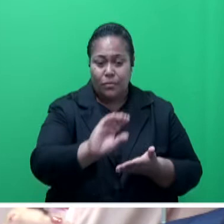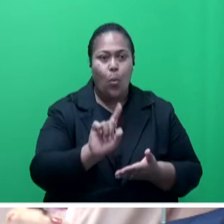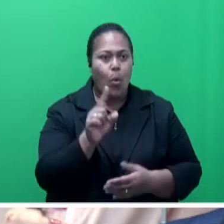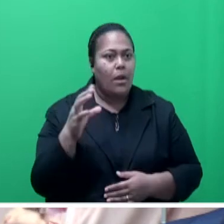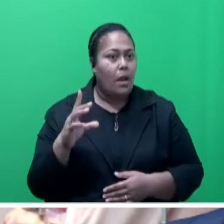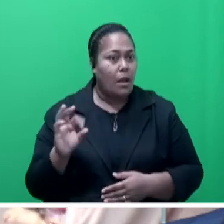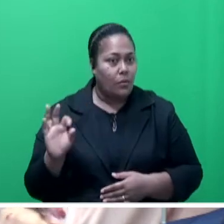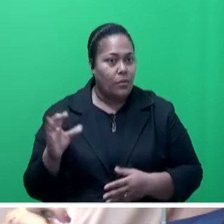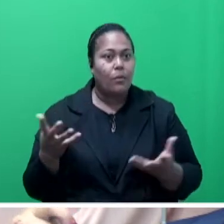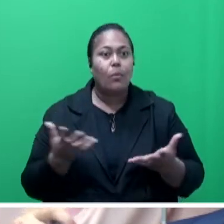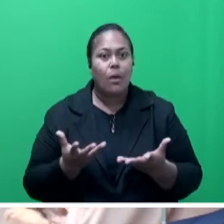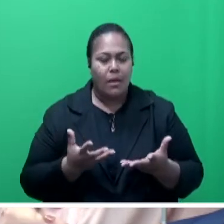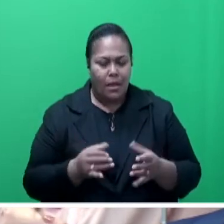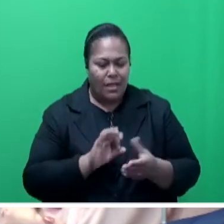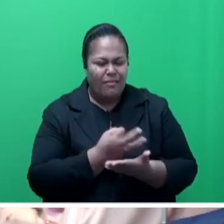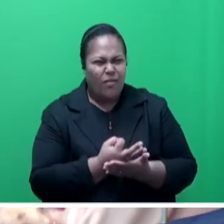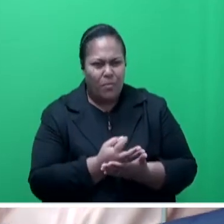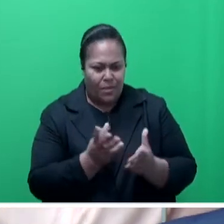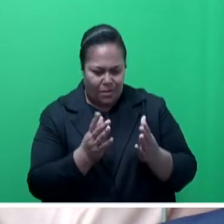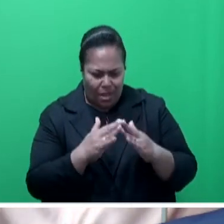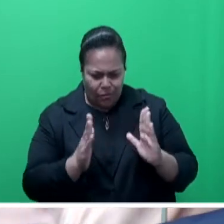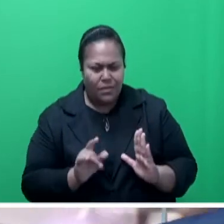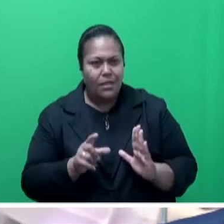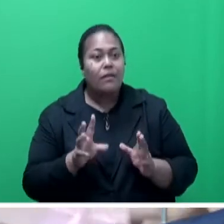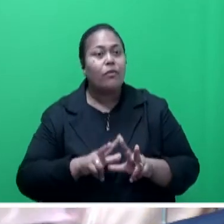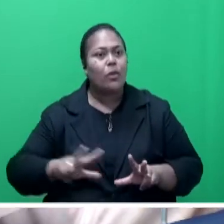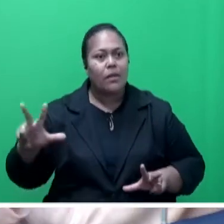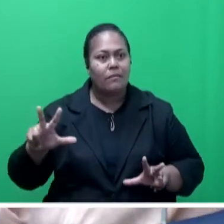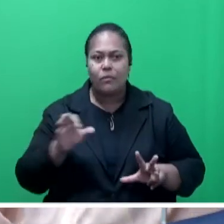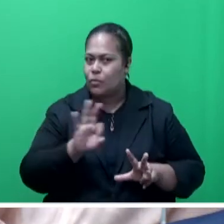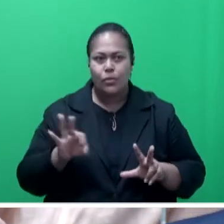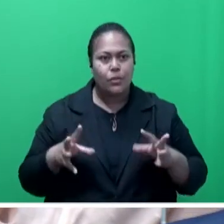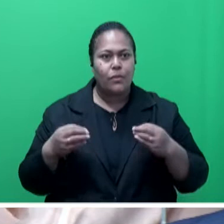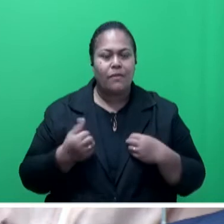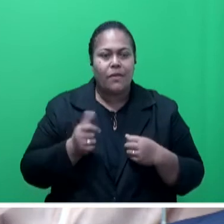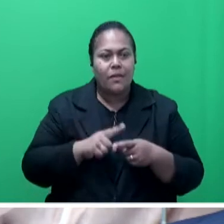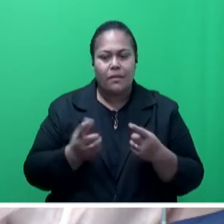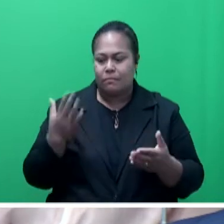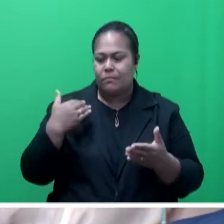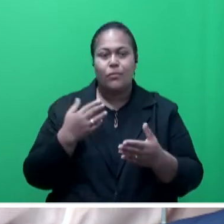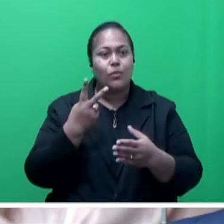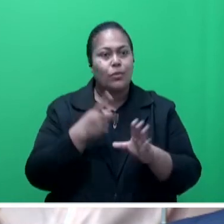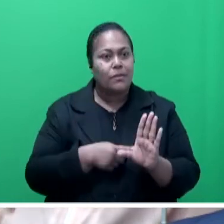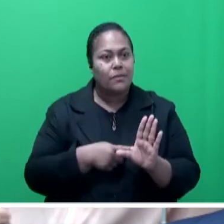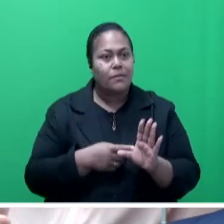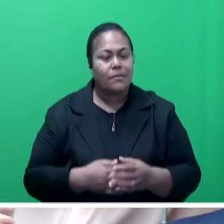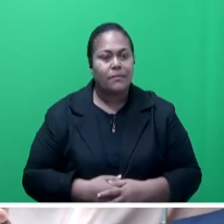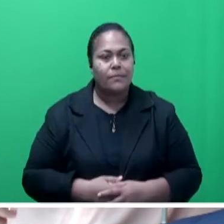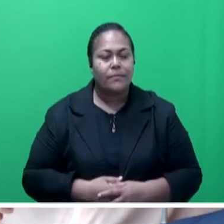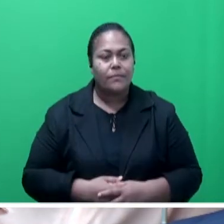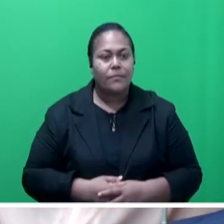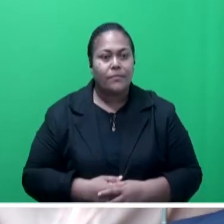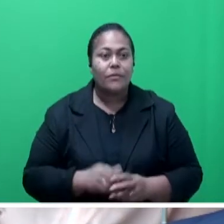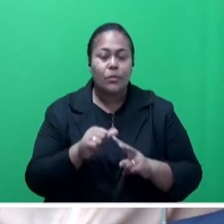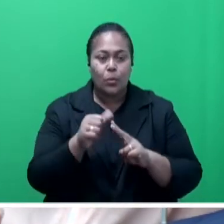to all those in the informal sector in Vanuolevu, because they had not received anything during the past two years. And of course, Mr. Speaker, sir,